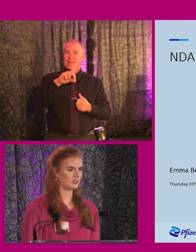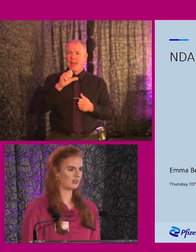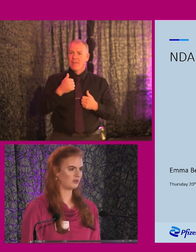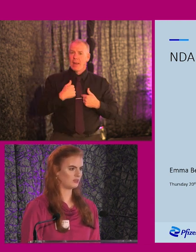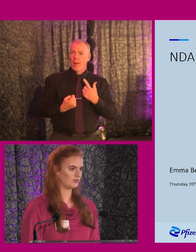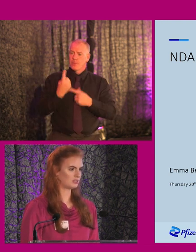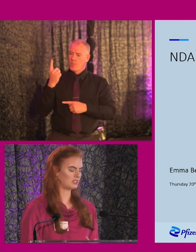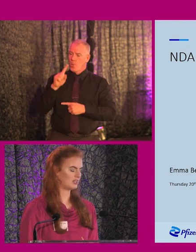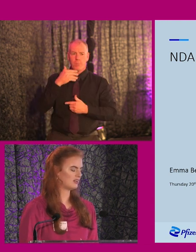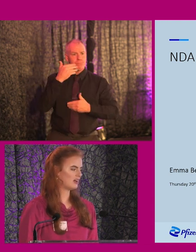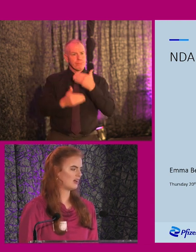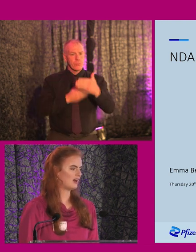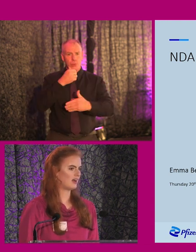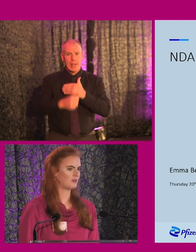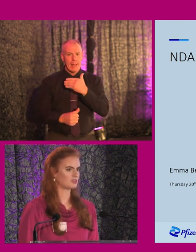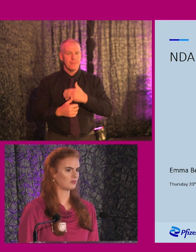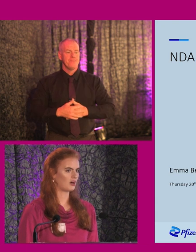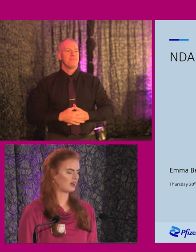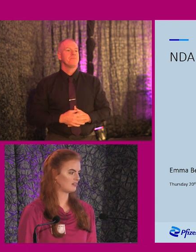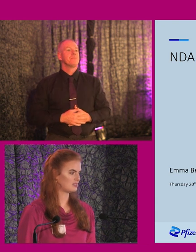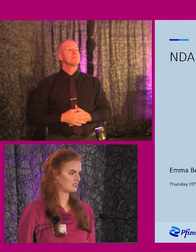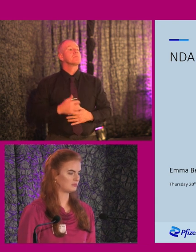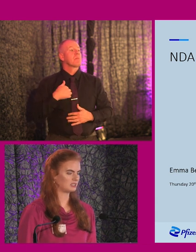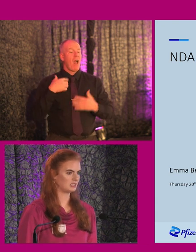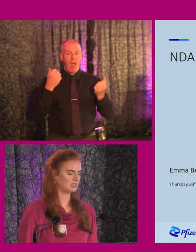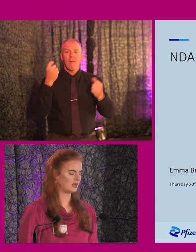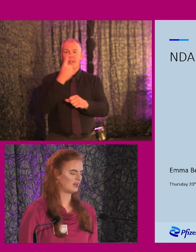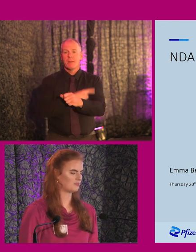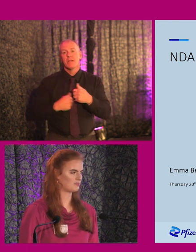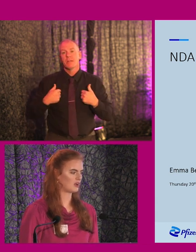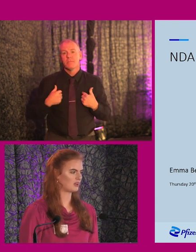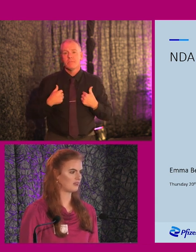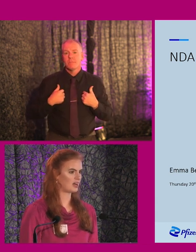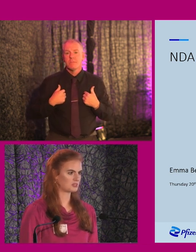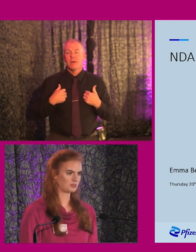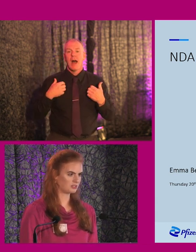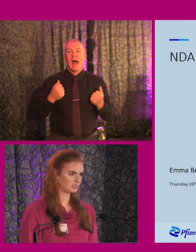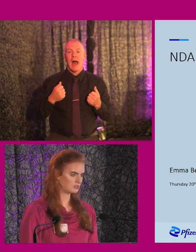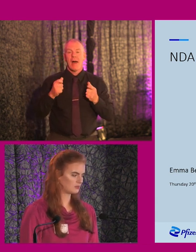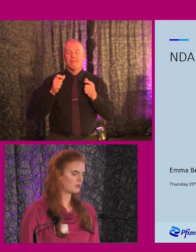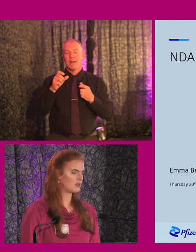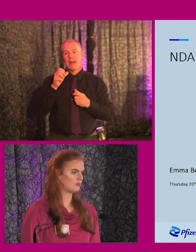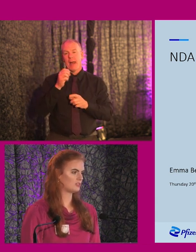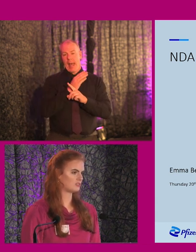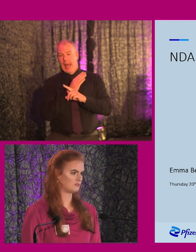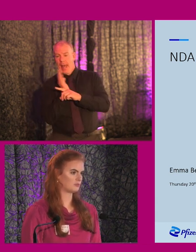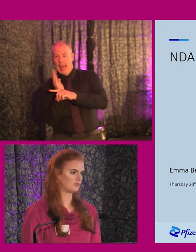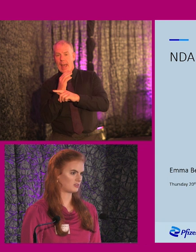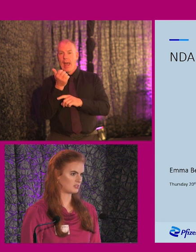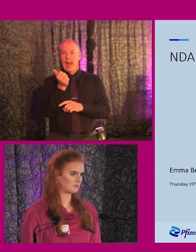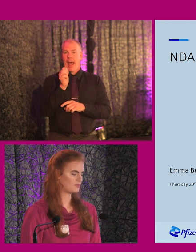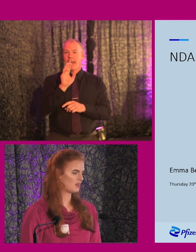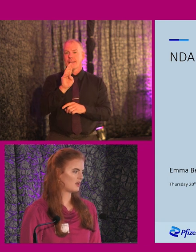speak with you all today. And so I have a disability and I have Asperger's syndrome, which is a form of